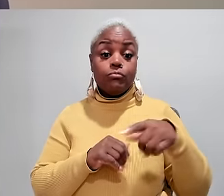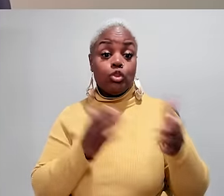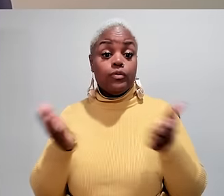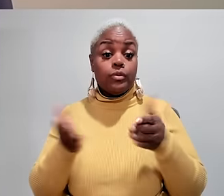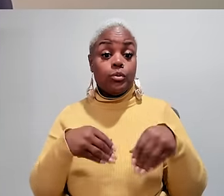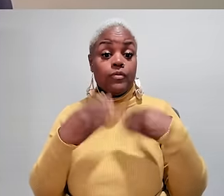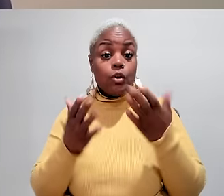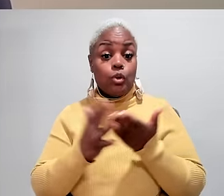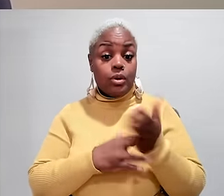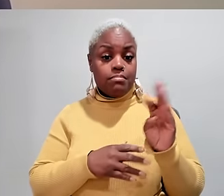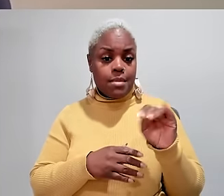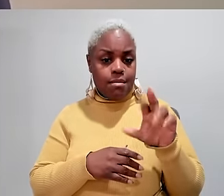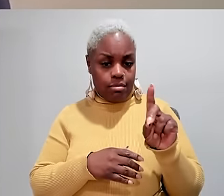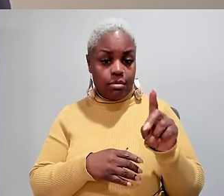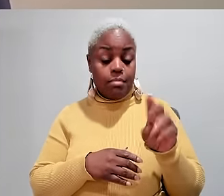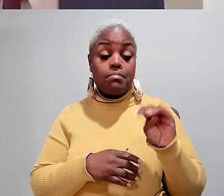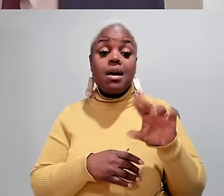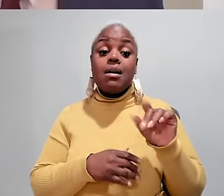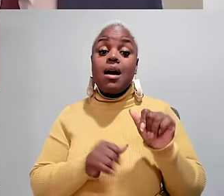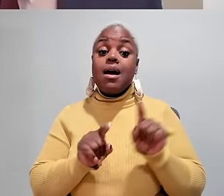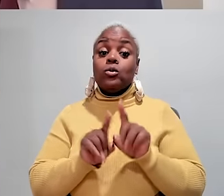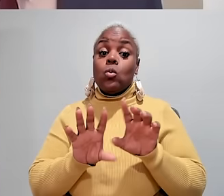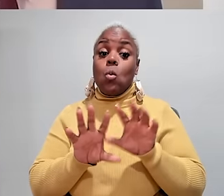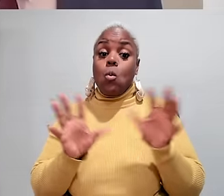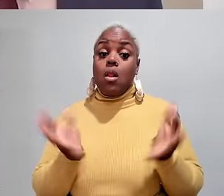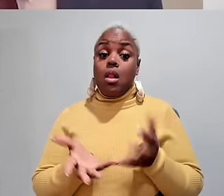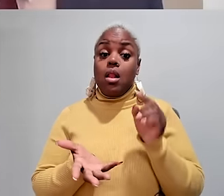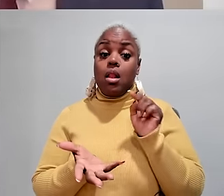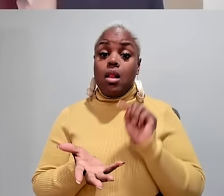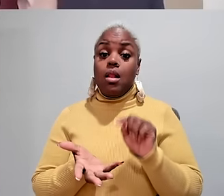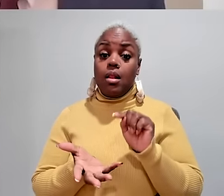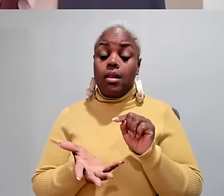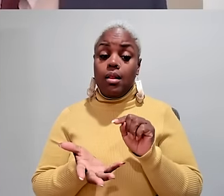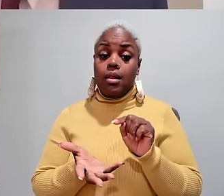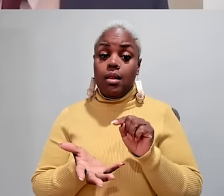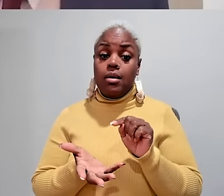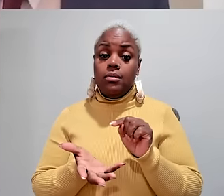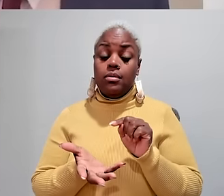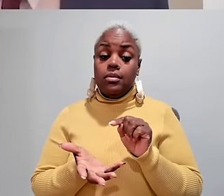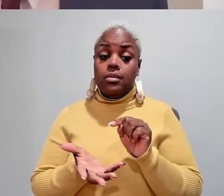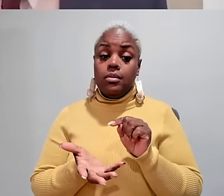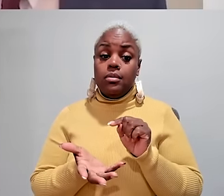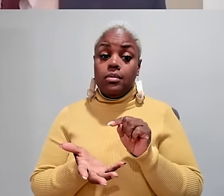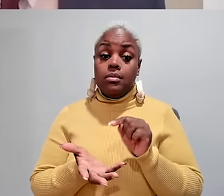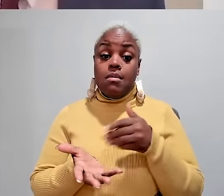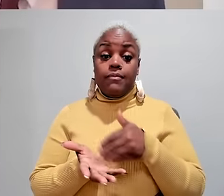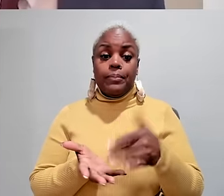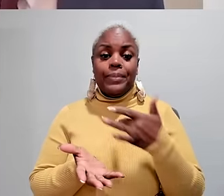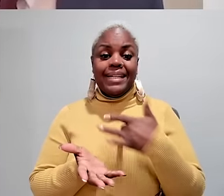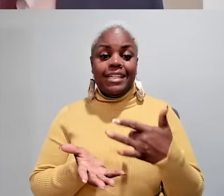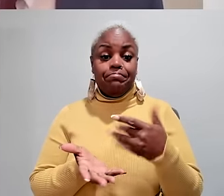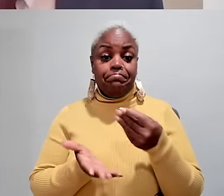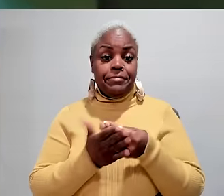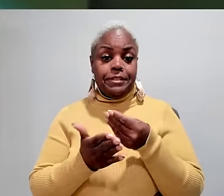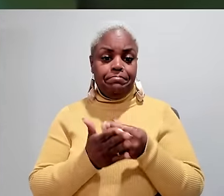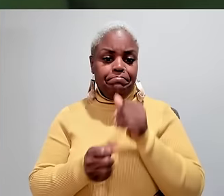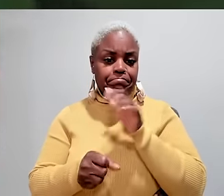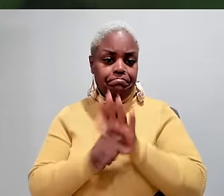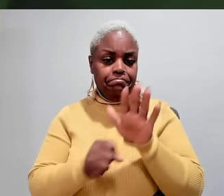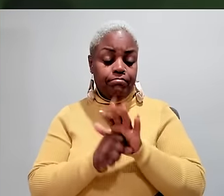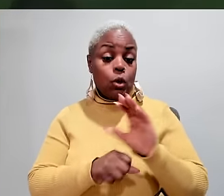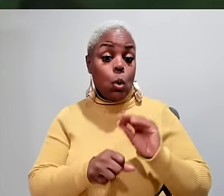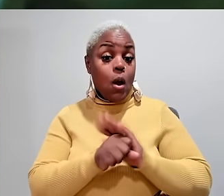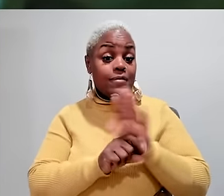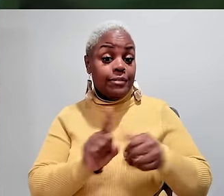these services are provided through Medicaid. And so, Medicaid as a whole has often been underfunded. With